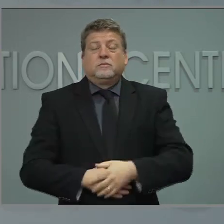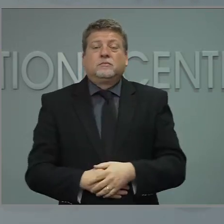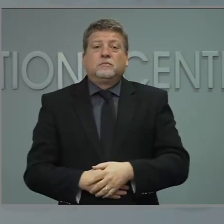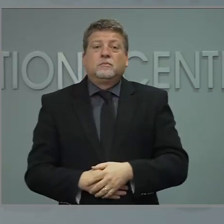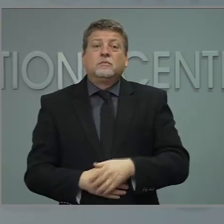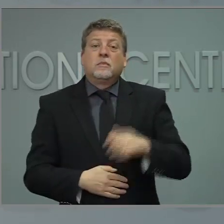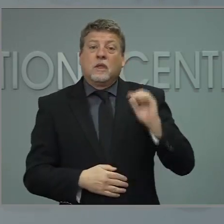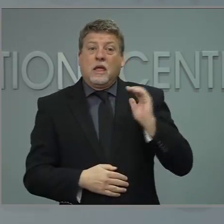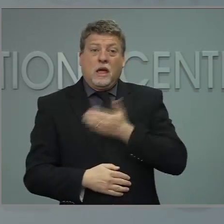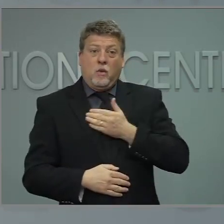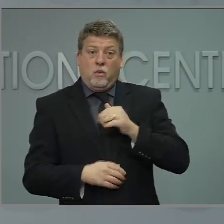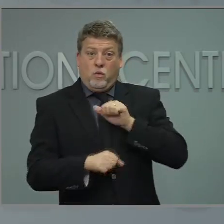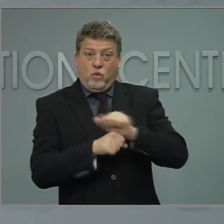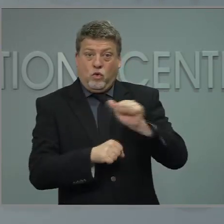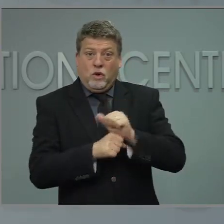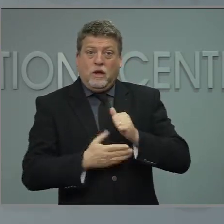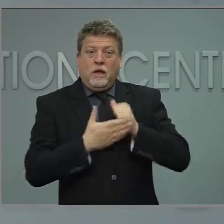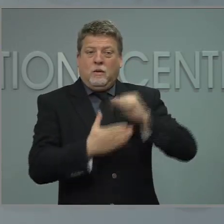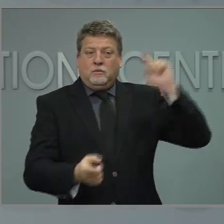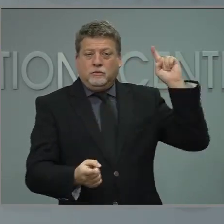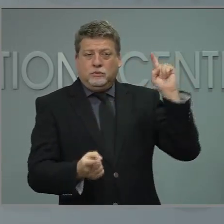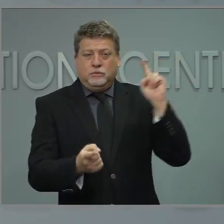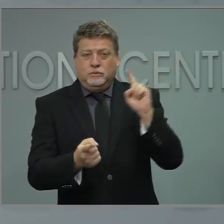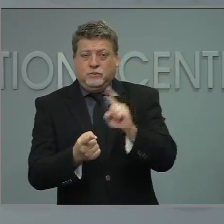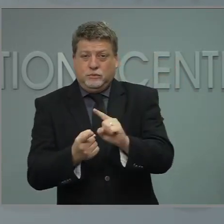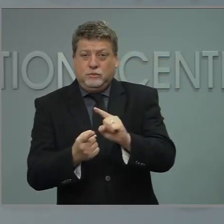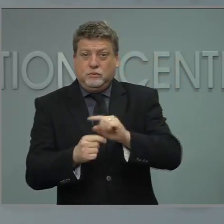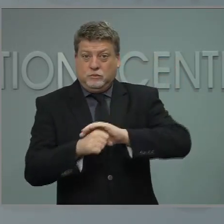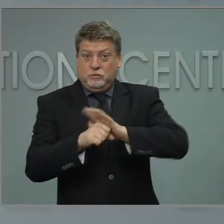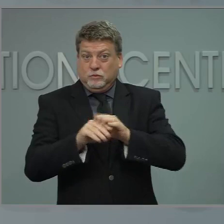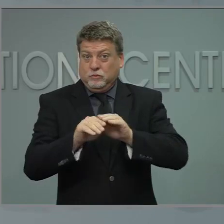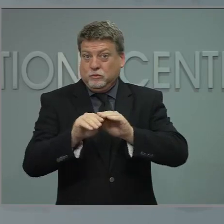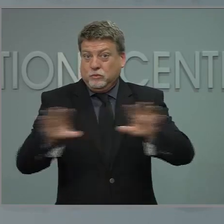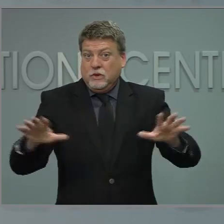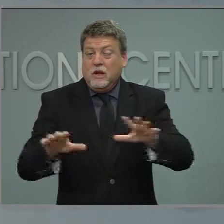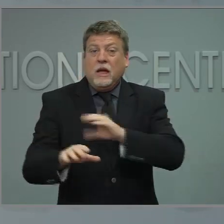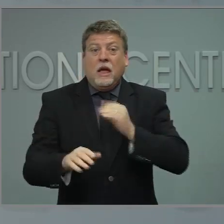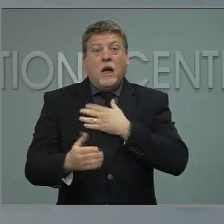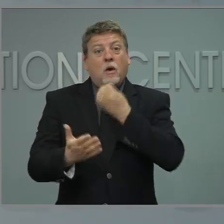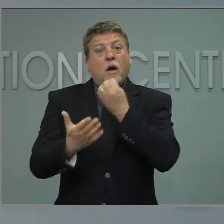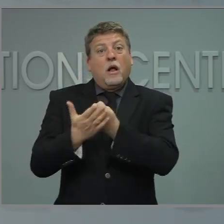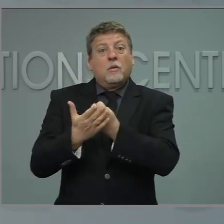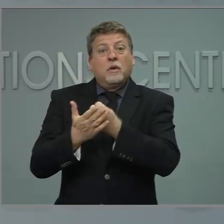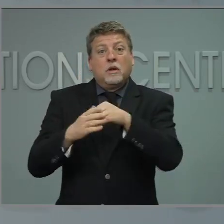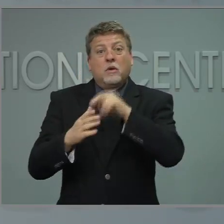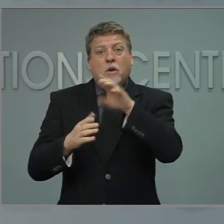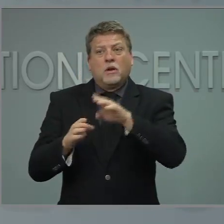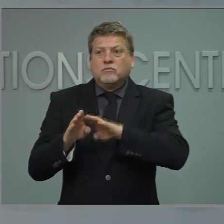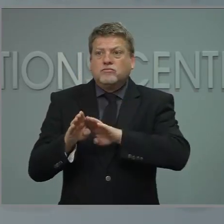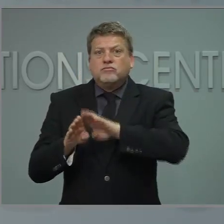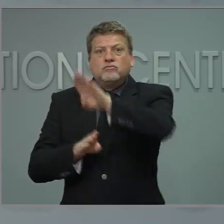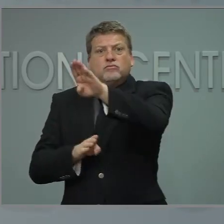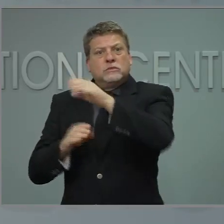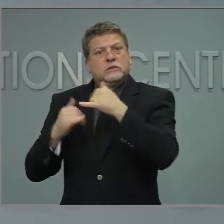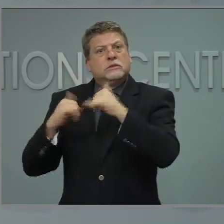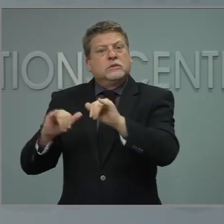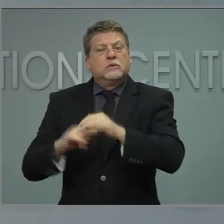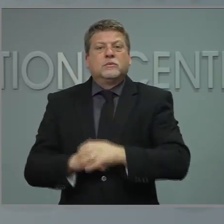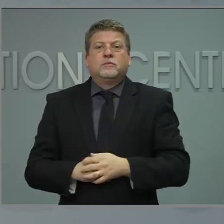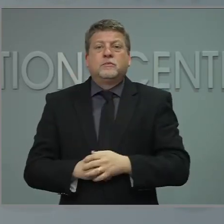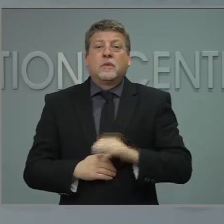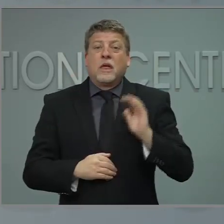forward in a safe way. And our health care providers across the state are working tirelessly early and late